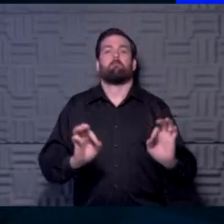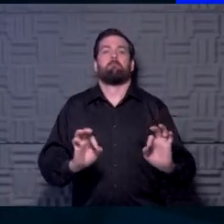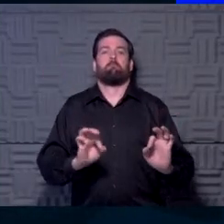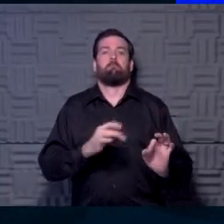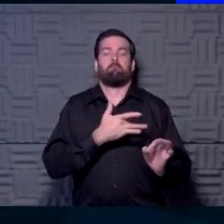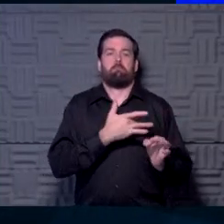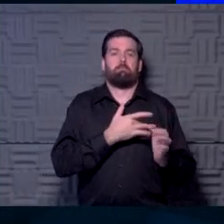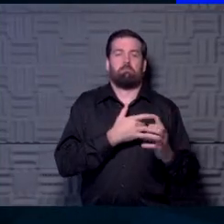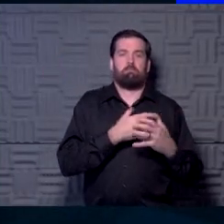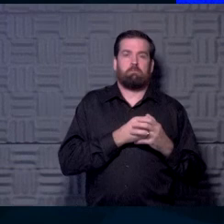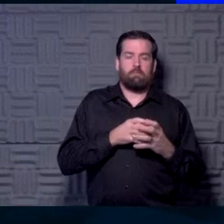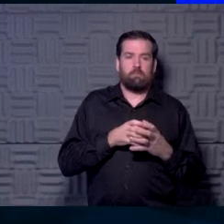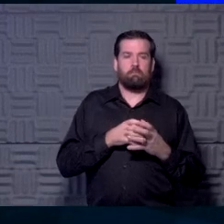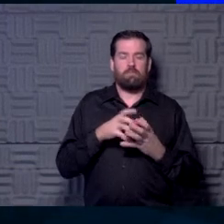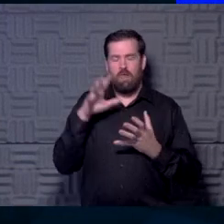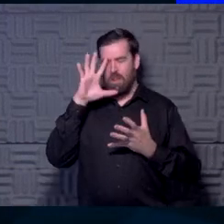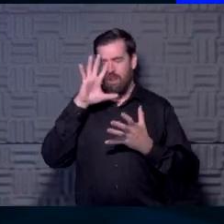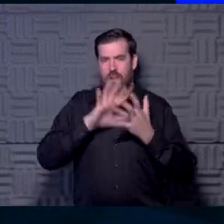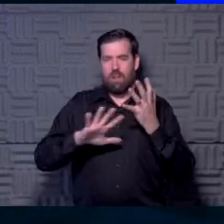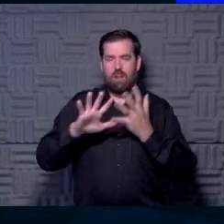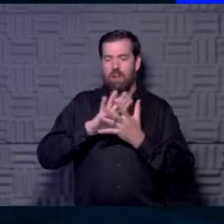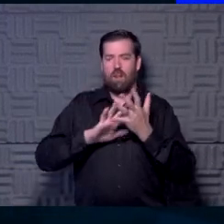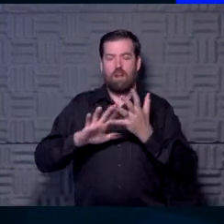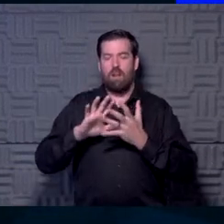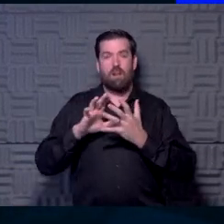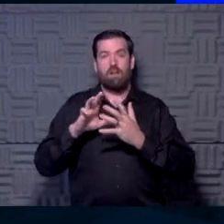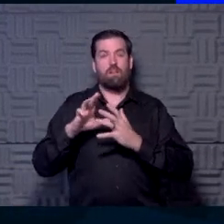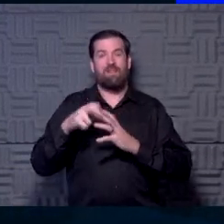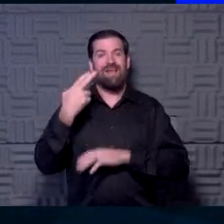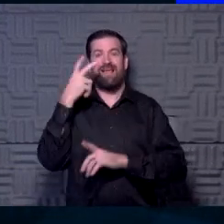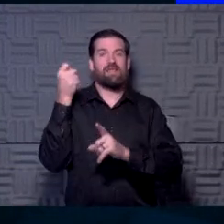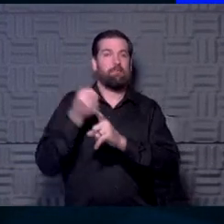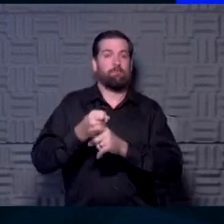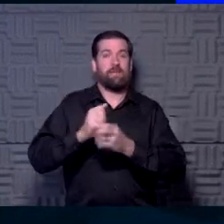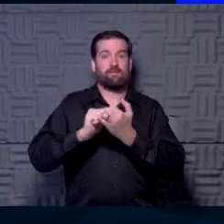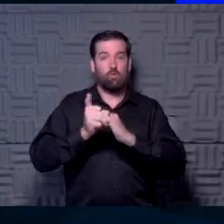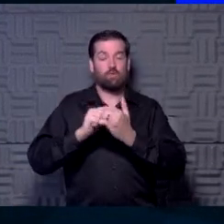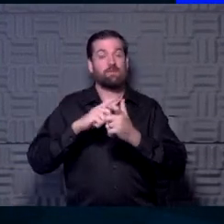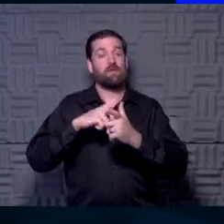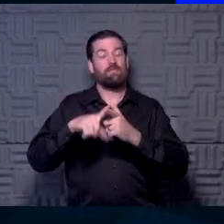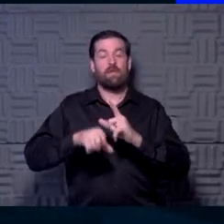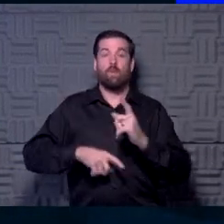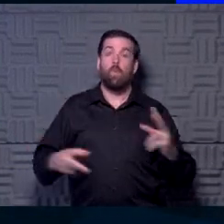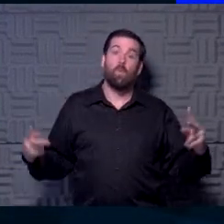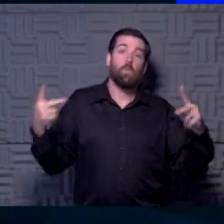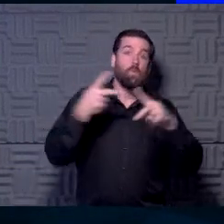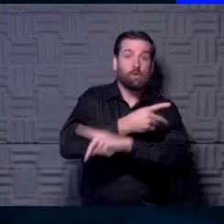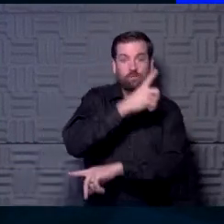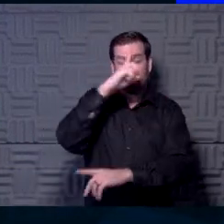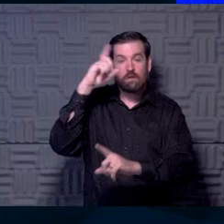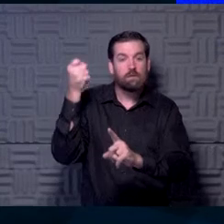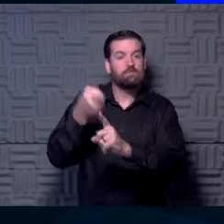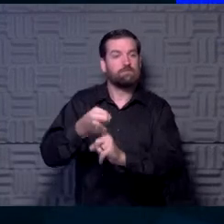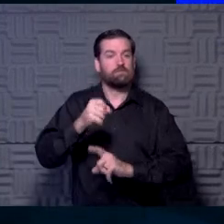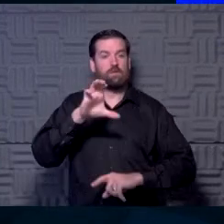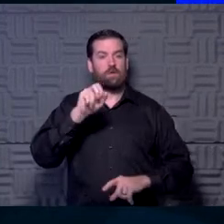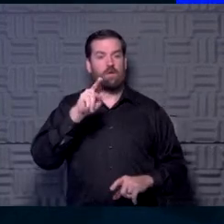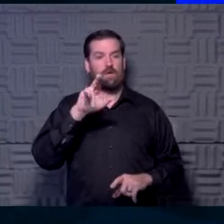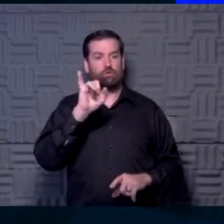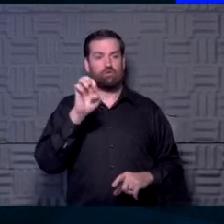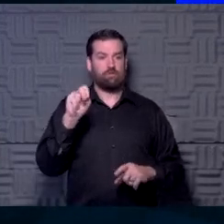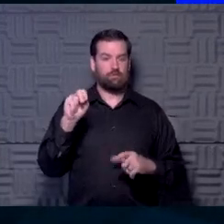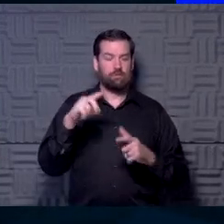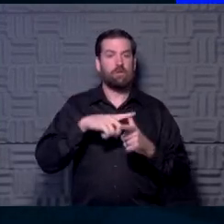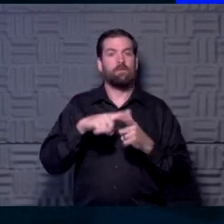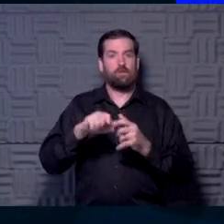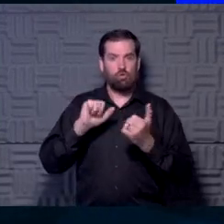not have a fog, go into a high impact sports post COVID, and actually give themselves a worse concussion or essentially a concussion and develop some long-term